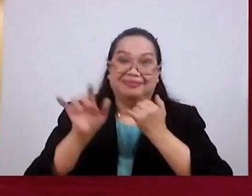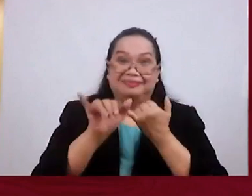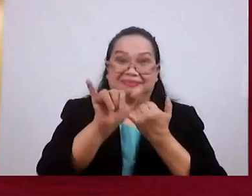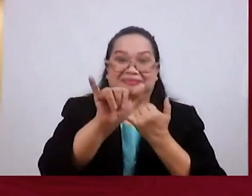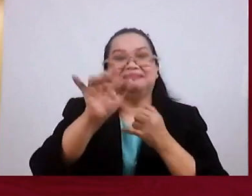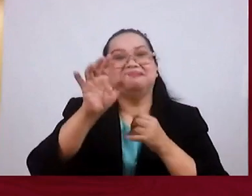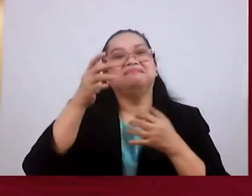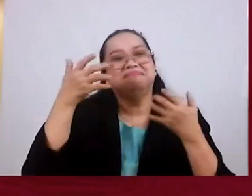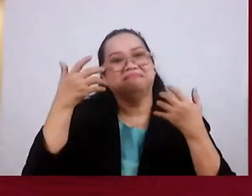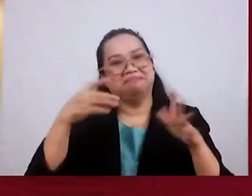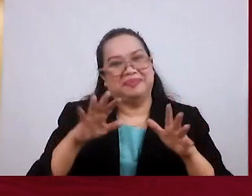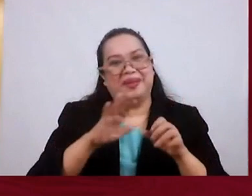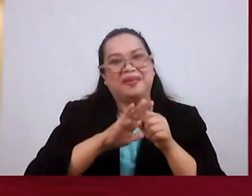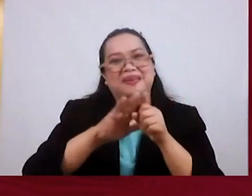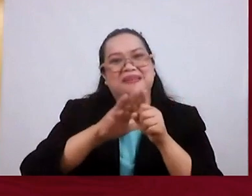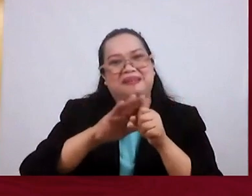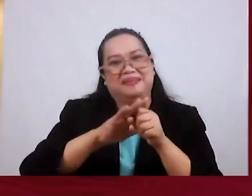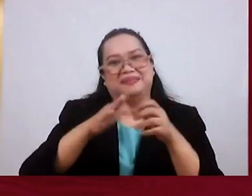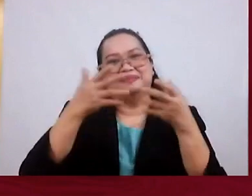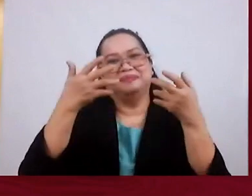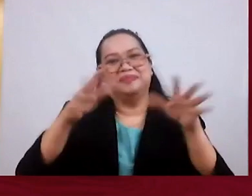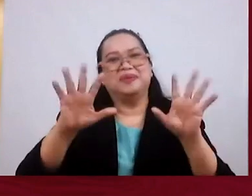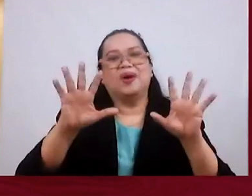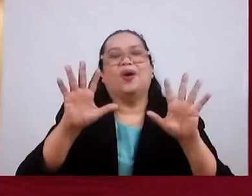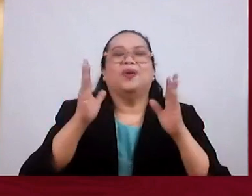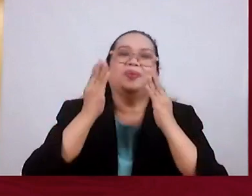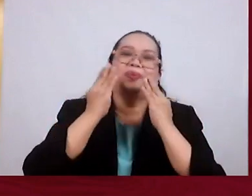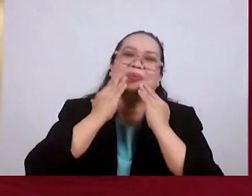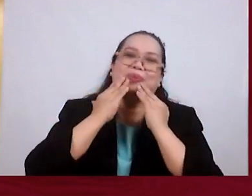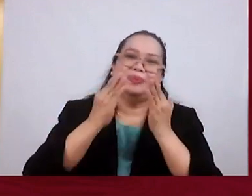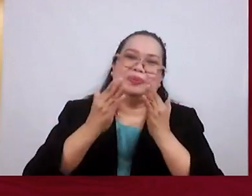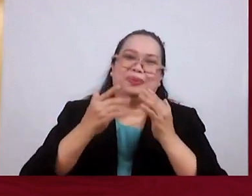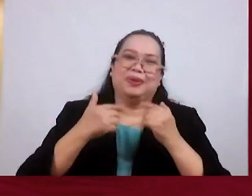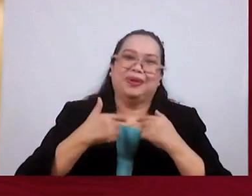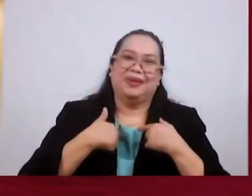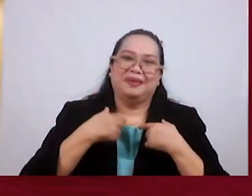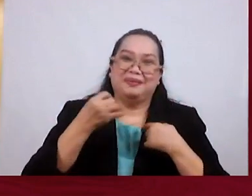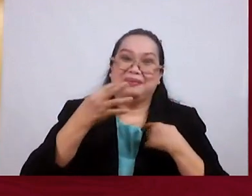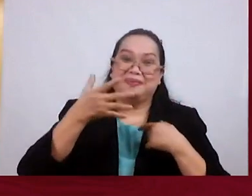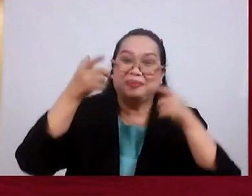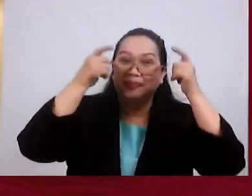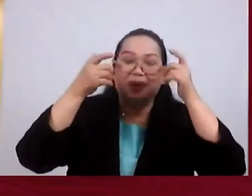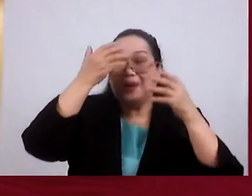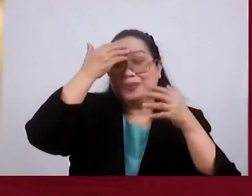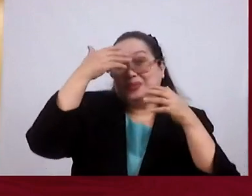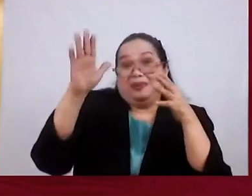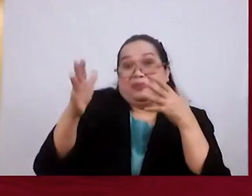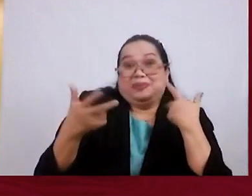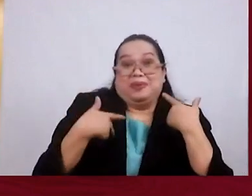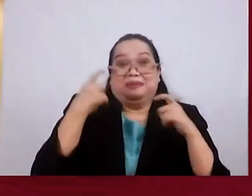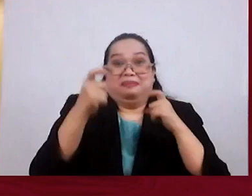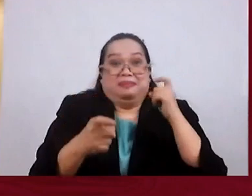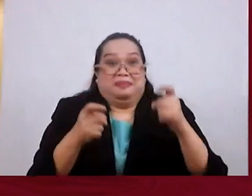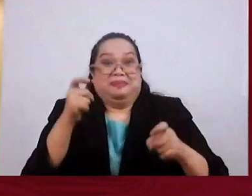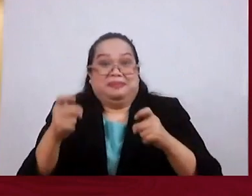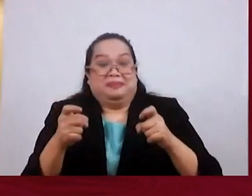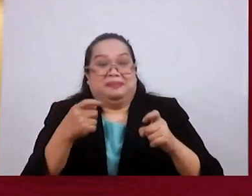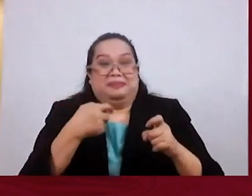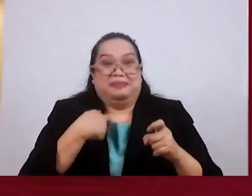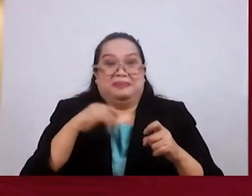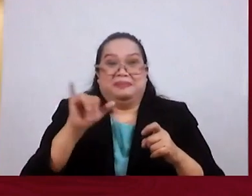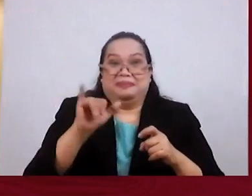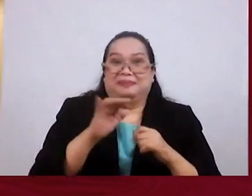Enough Maybe Some People Will Have A Lot Of Rewards I Don't Know What They Look Like Grounds